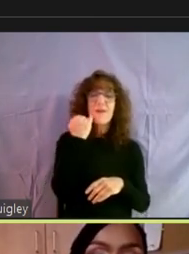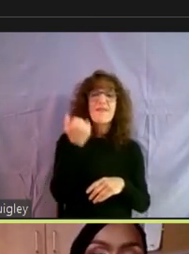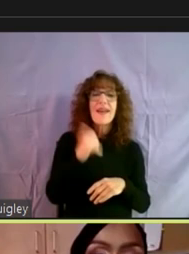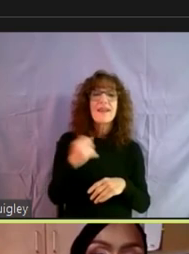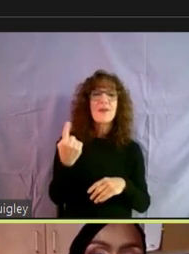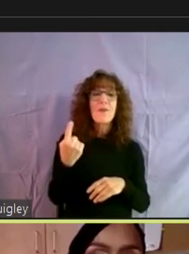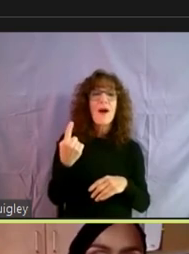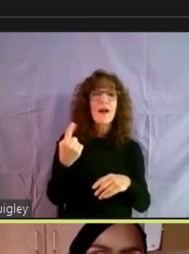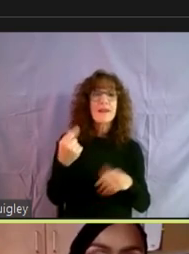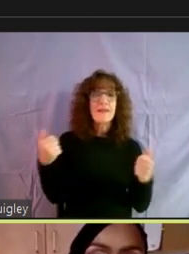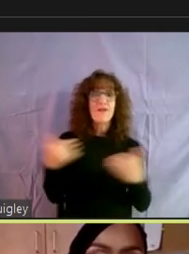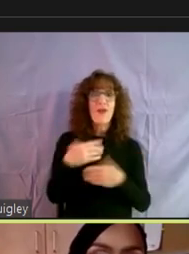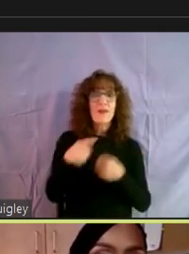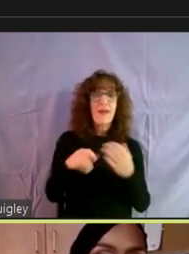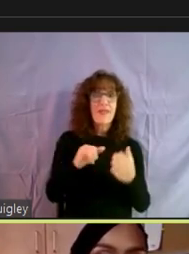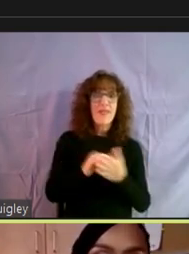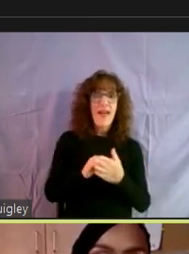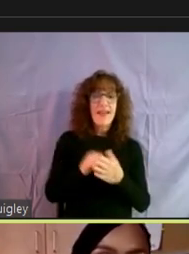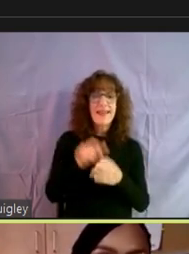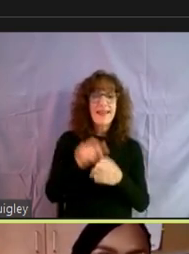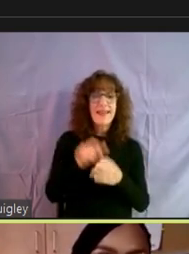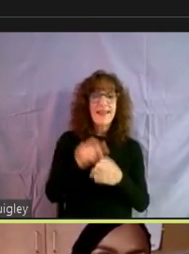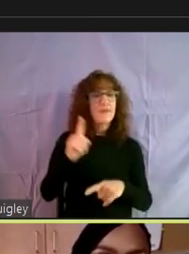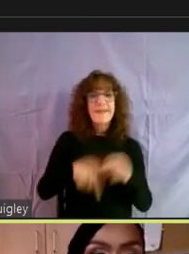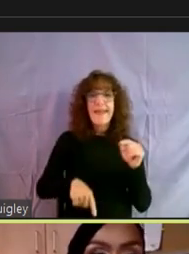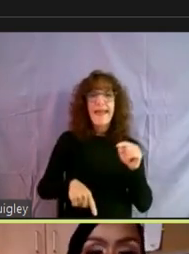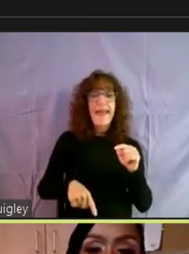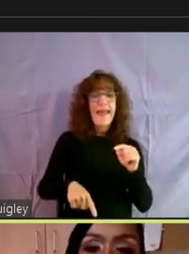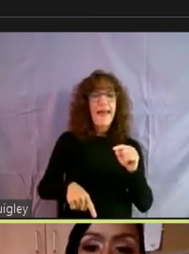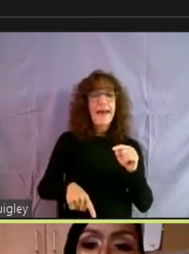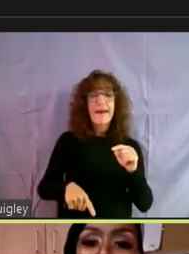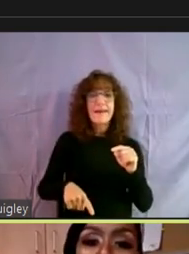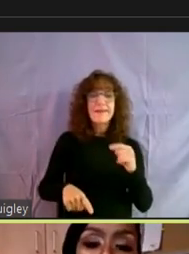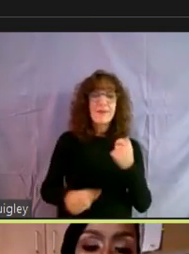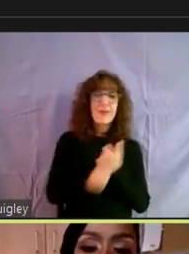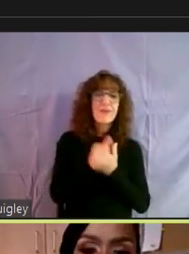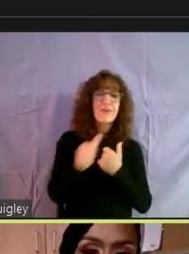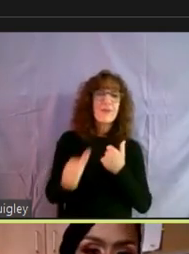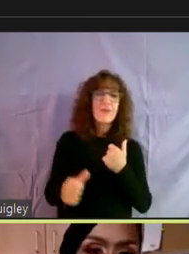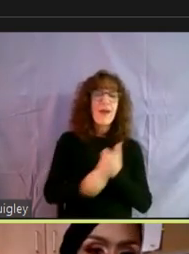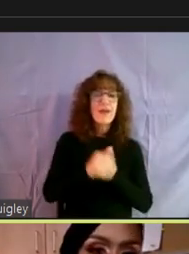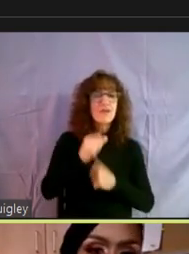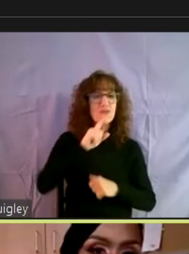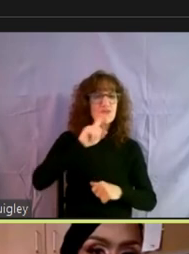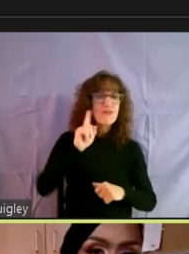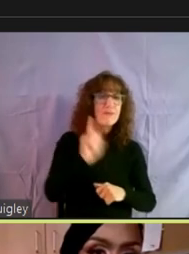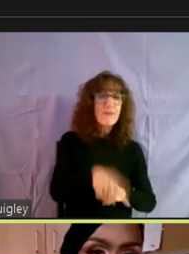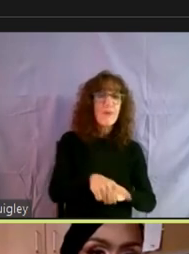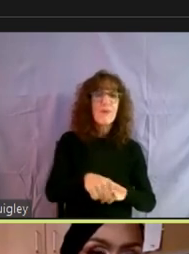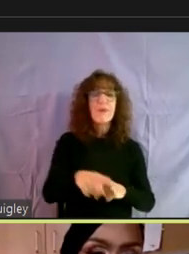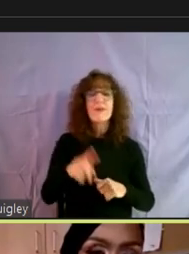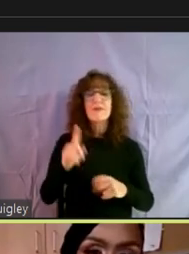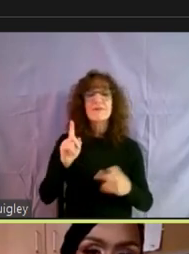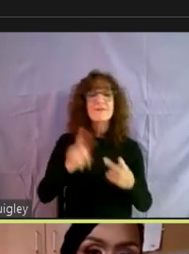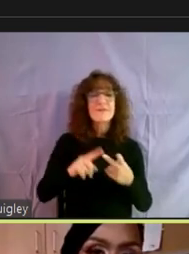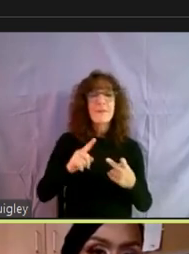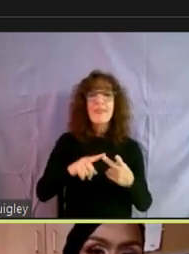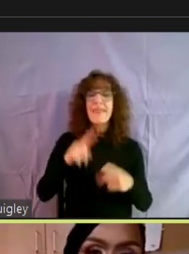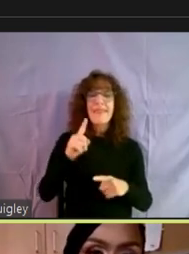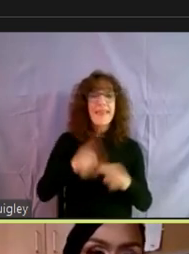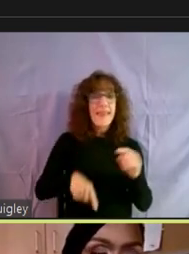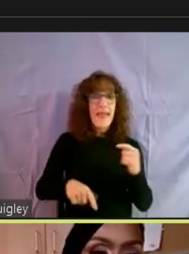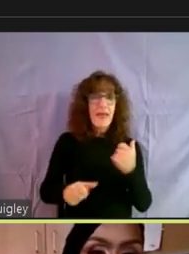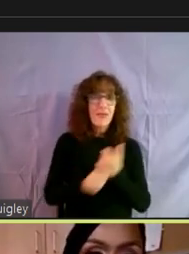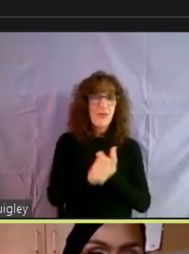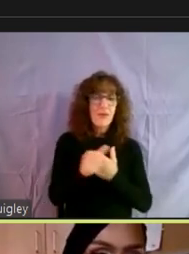has any fears about that, landlords cannot use, they cannot threaten to report. They cannot threaten to use their, um, status